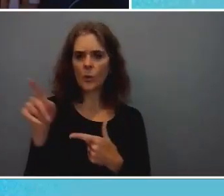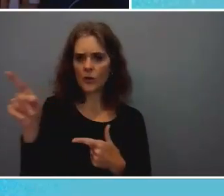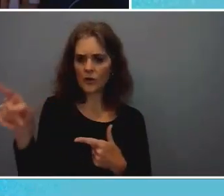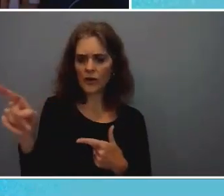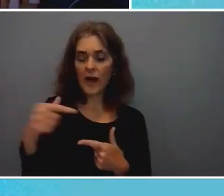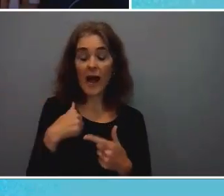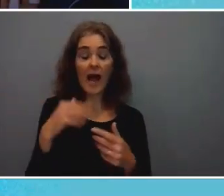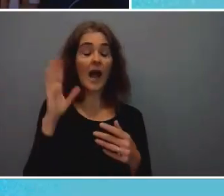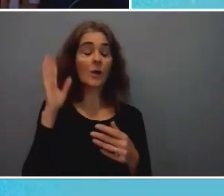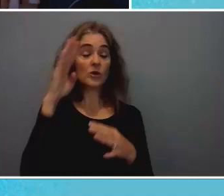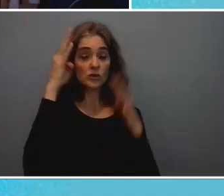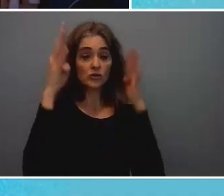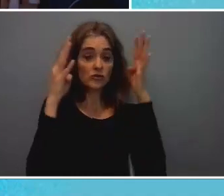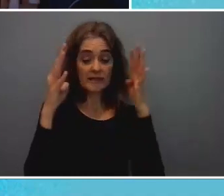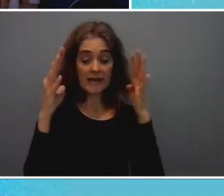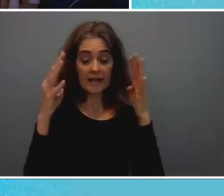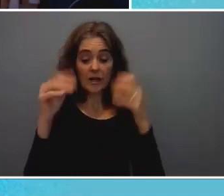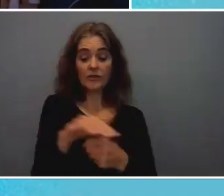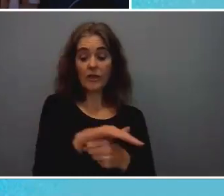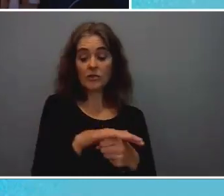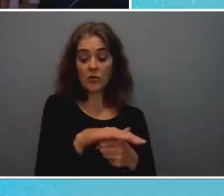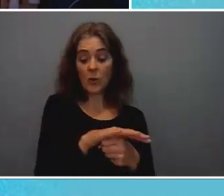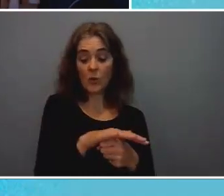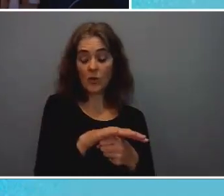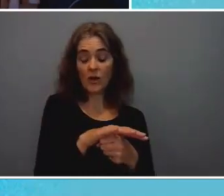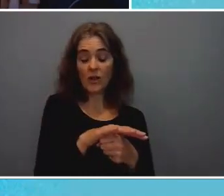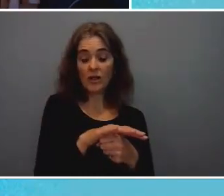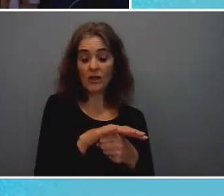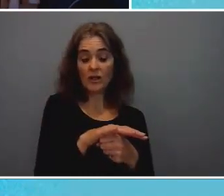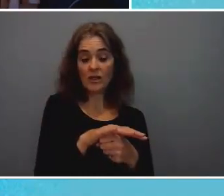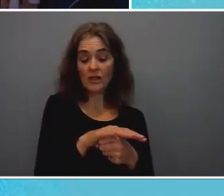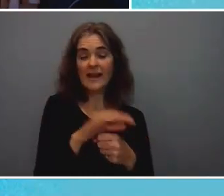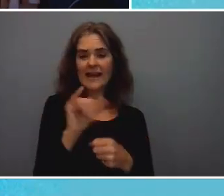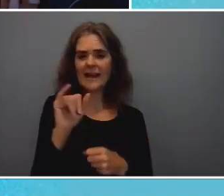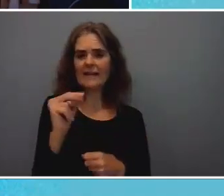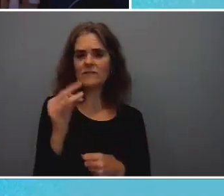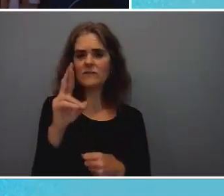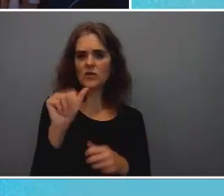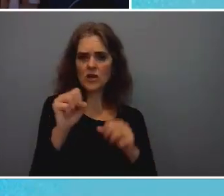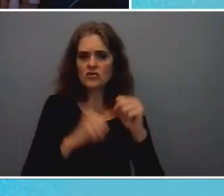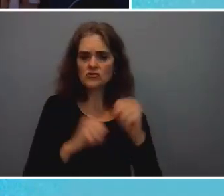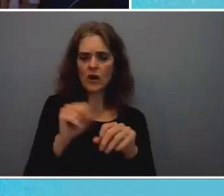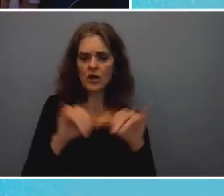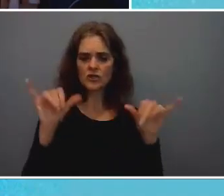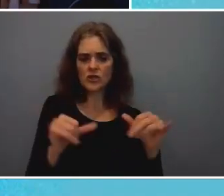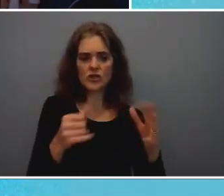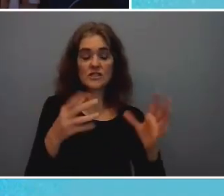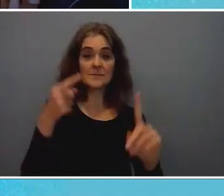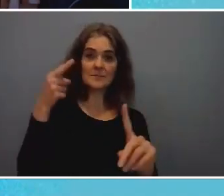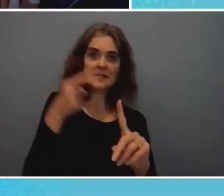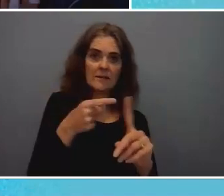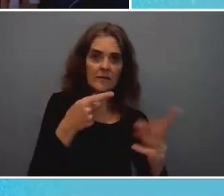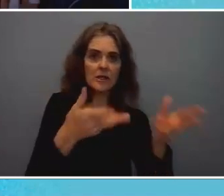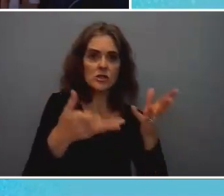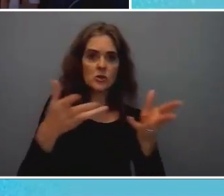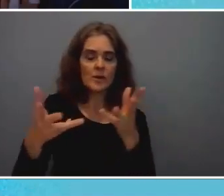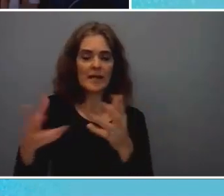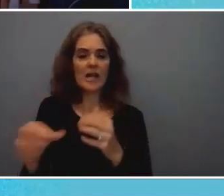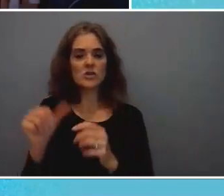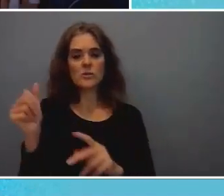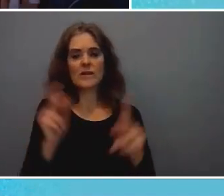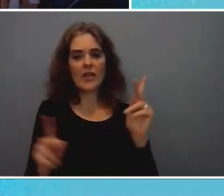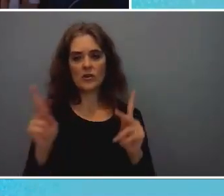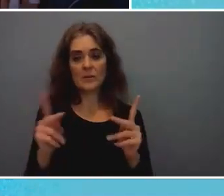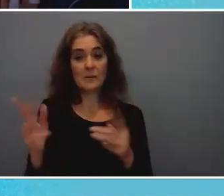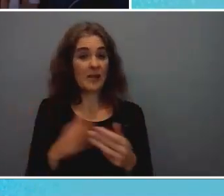create the local infrastructure specifically to engage with others at whatever at